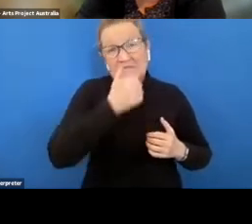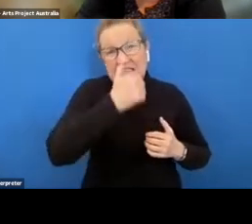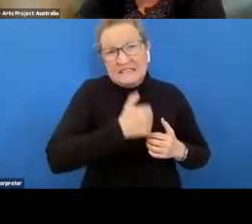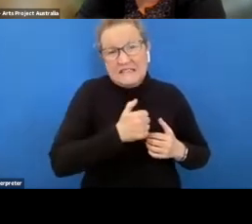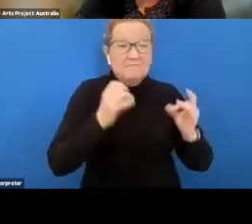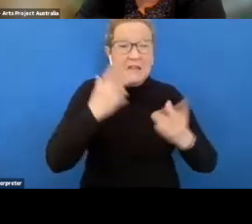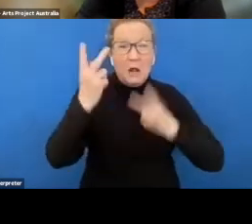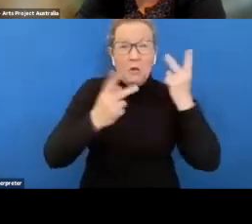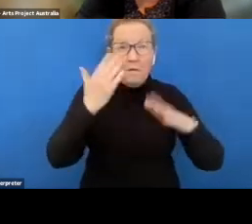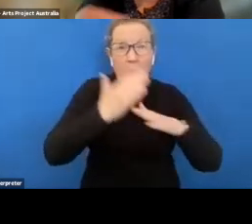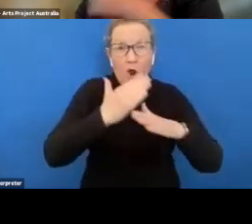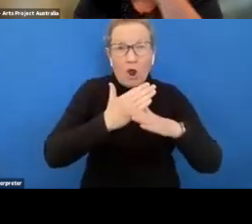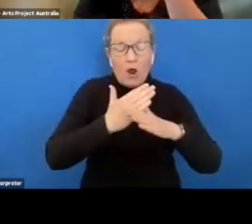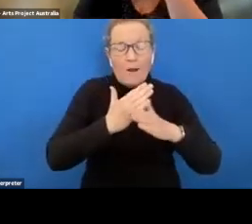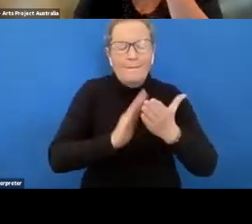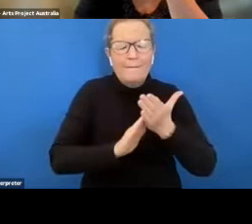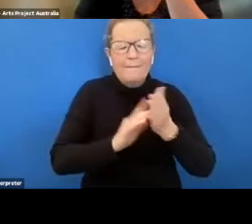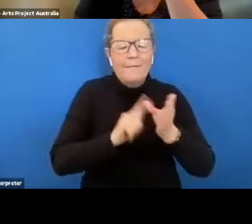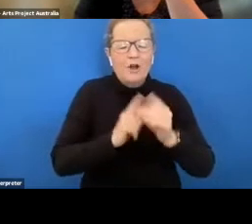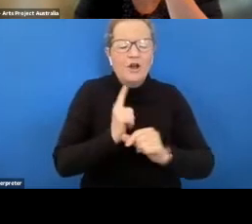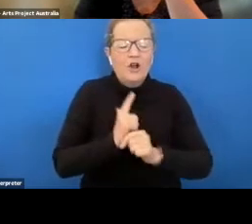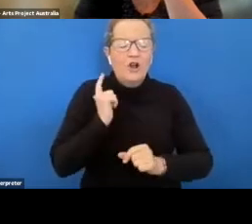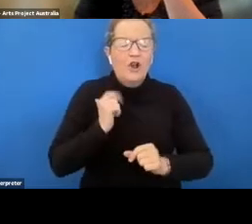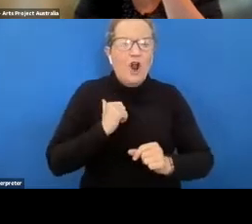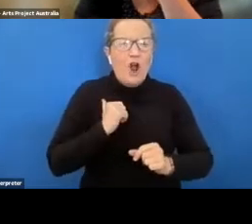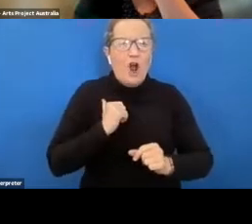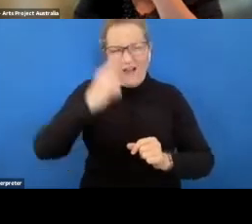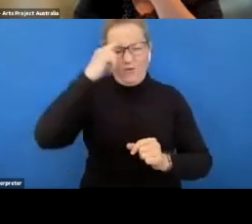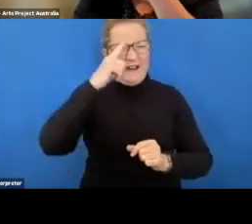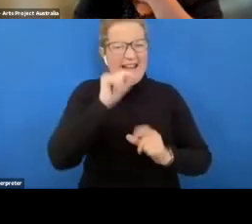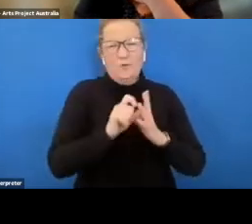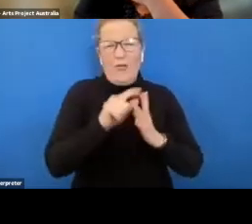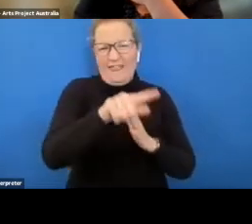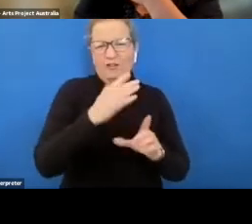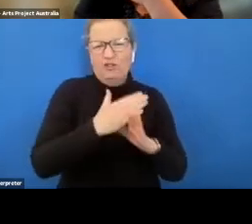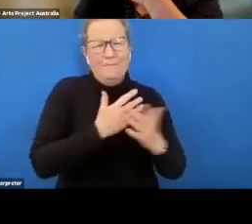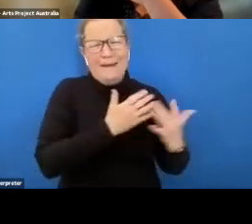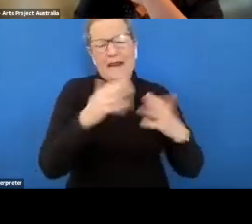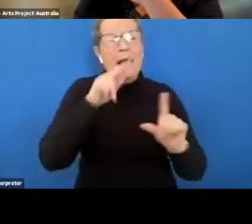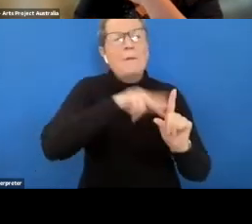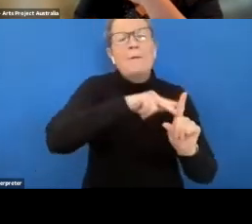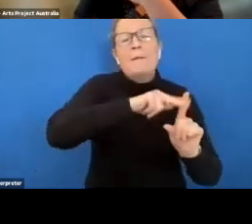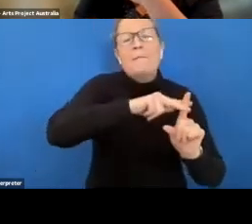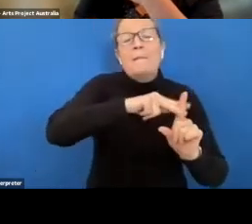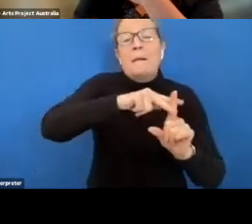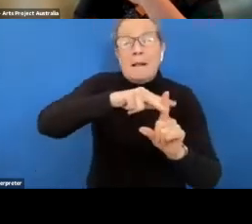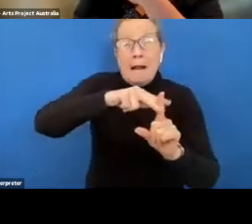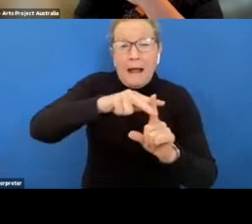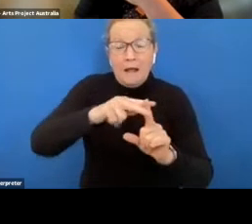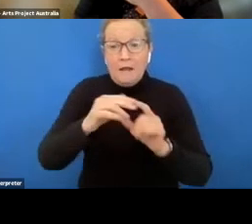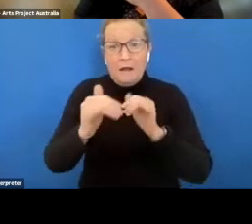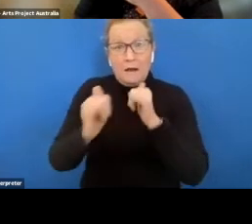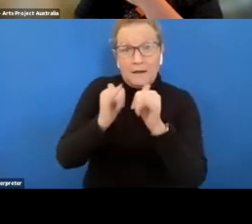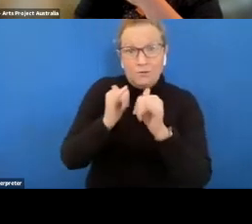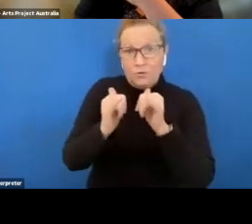my god i applied for many jobs that i thought i was very capable of doing but every interview questions was was